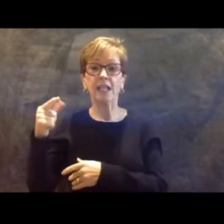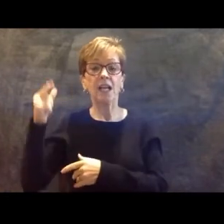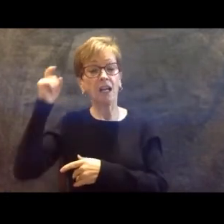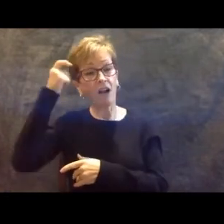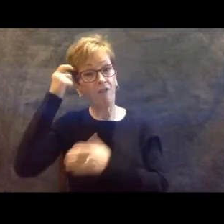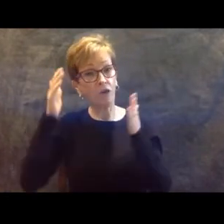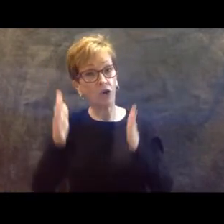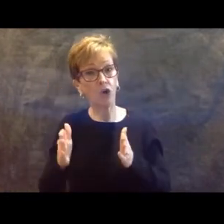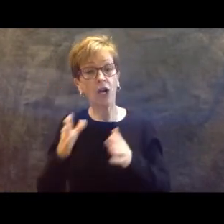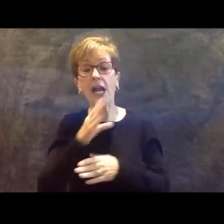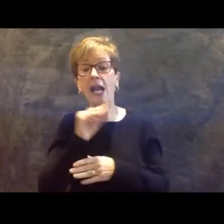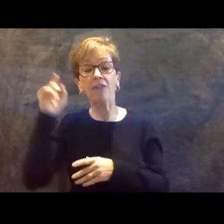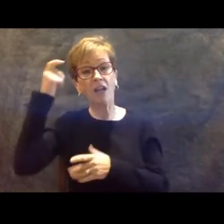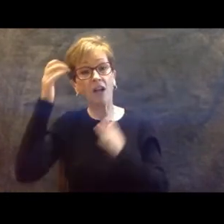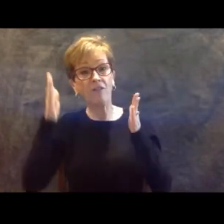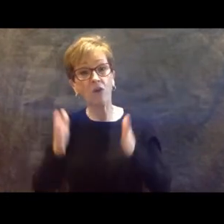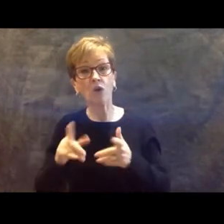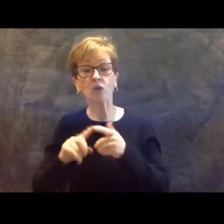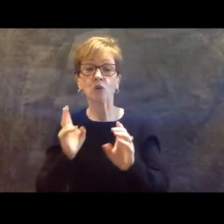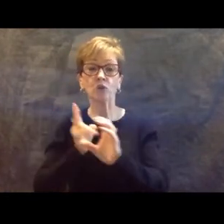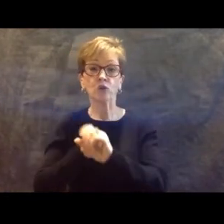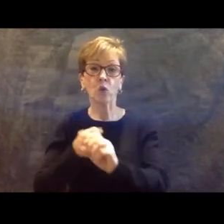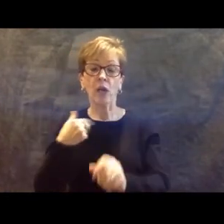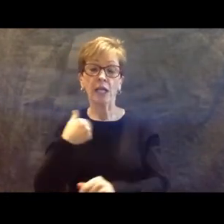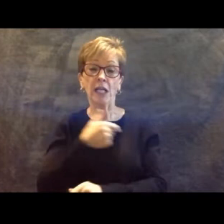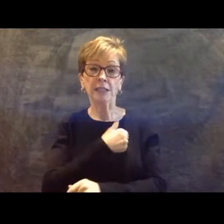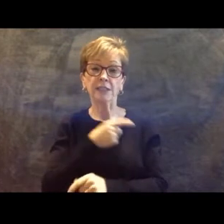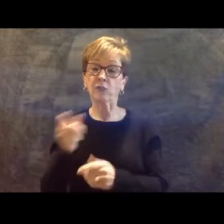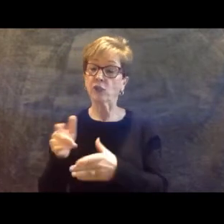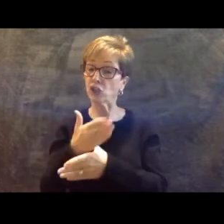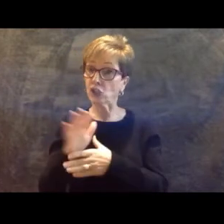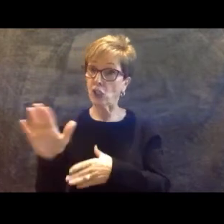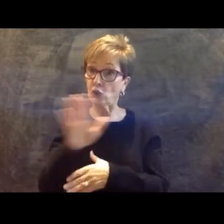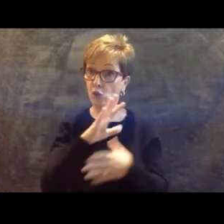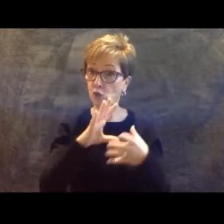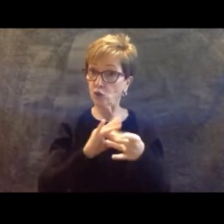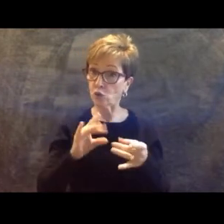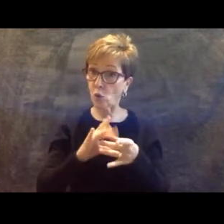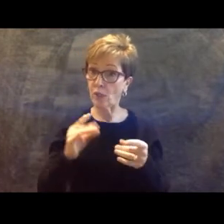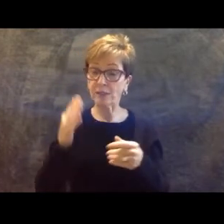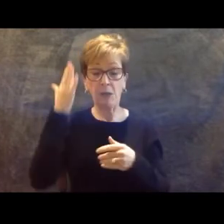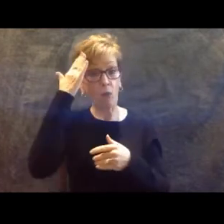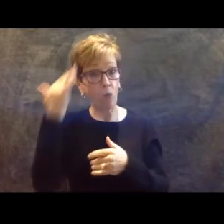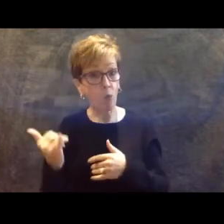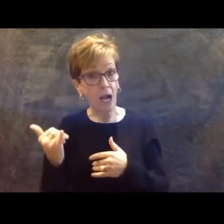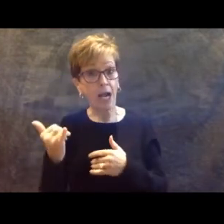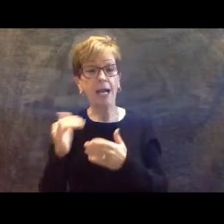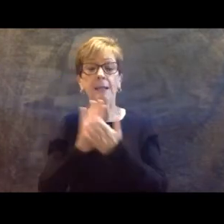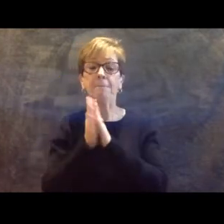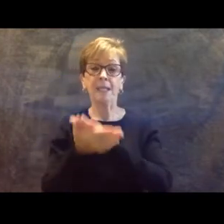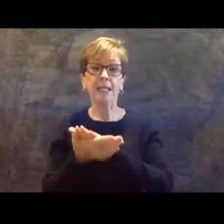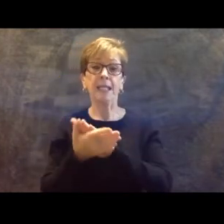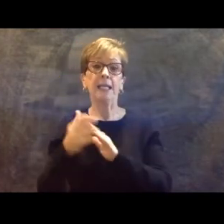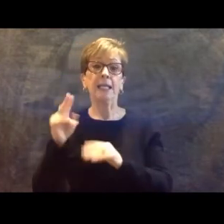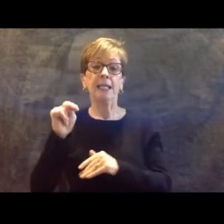about why being a Kentucky NBCT network member is powerful for them.